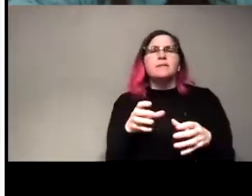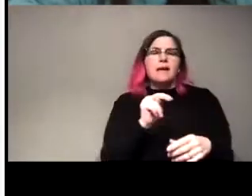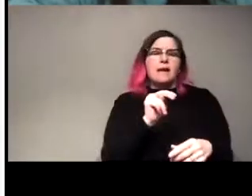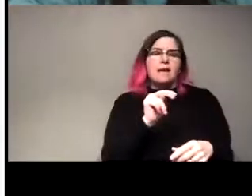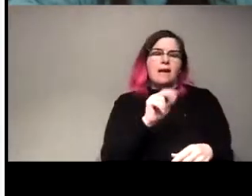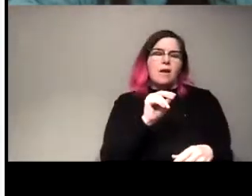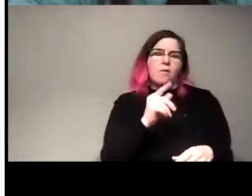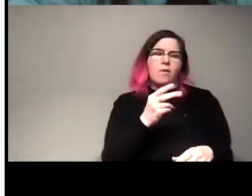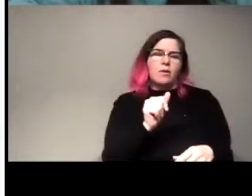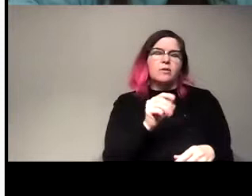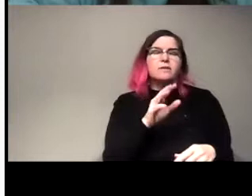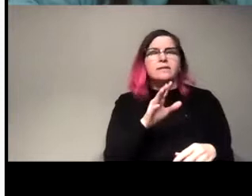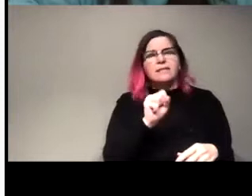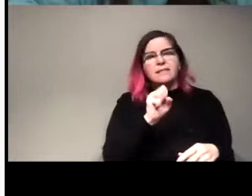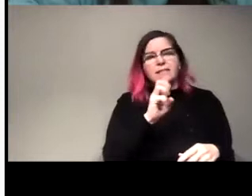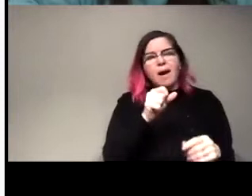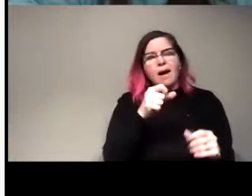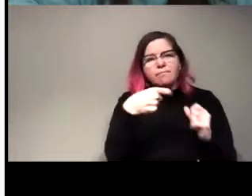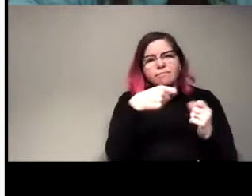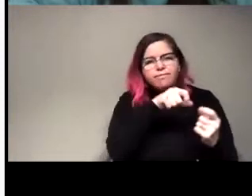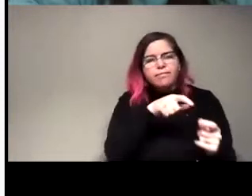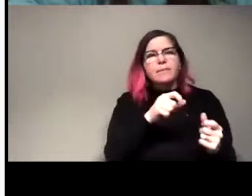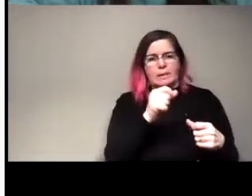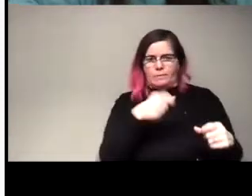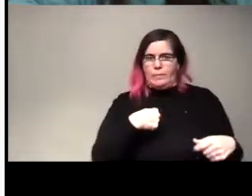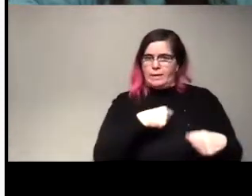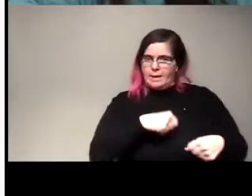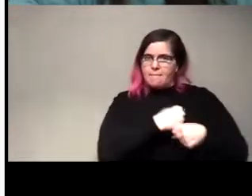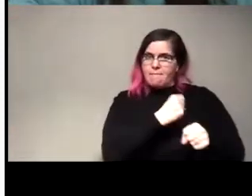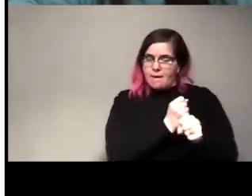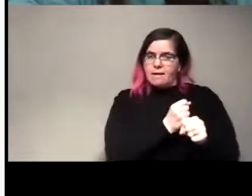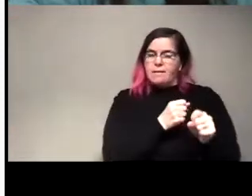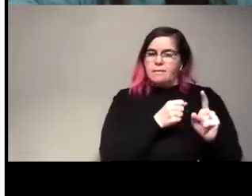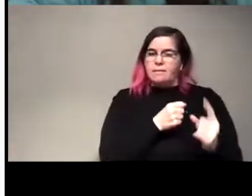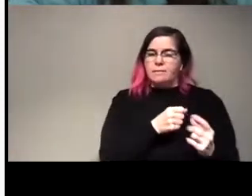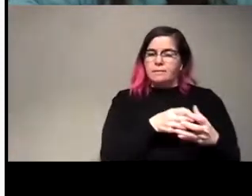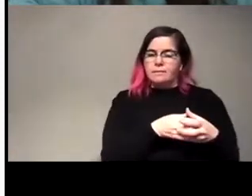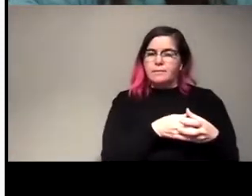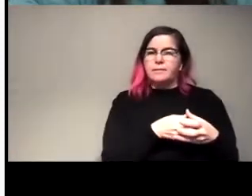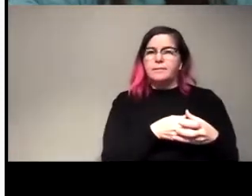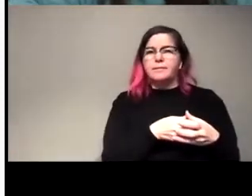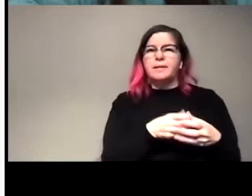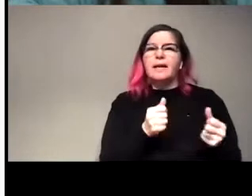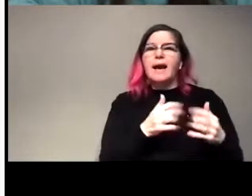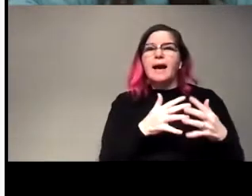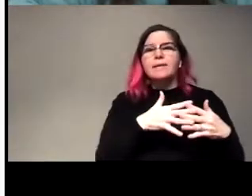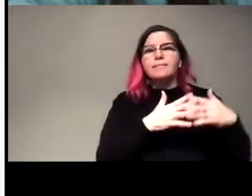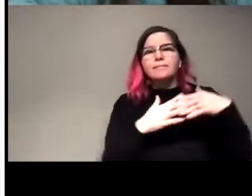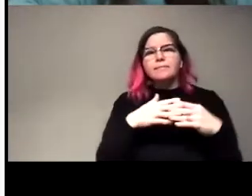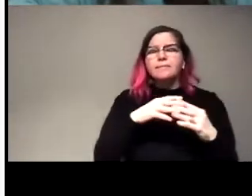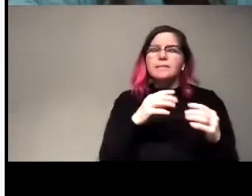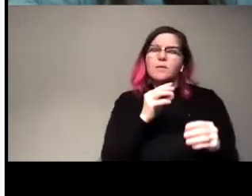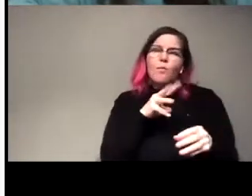these certain semiconductor nanoparticles that we can make that are sort of that can be in aqueous solution. So they're in water,